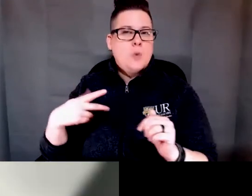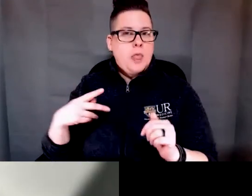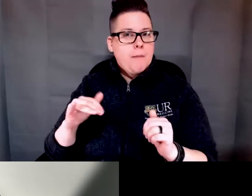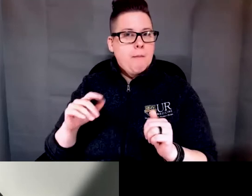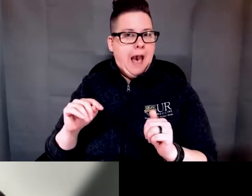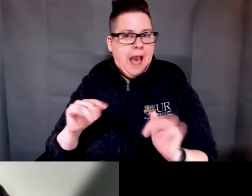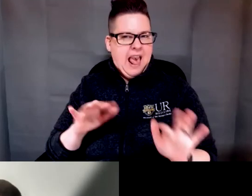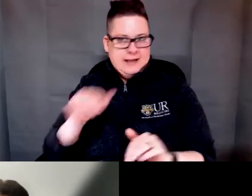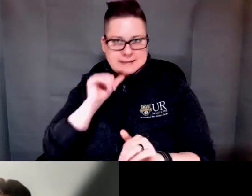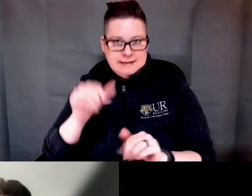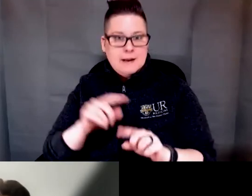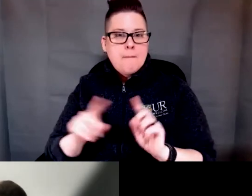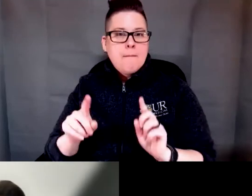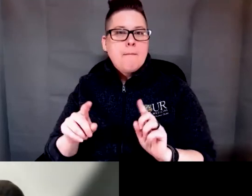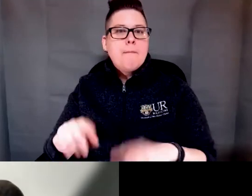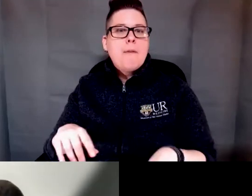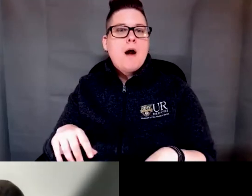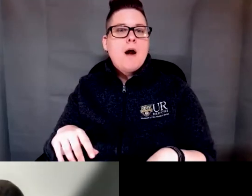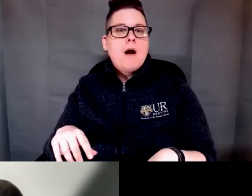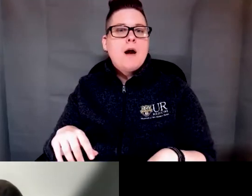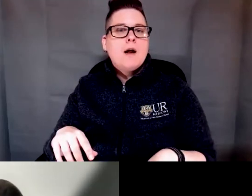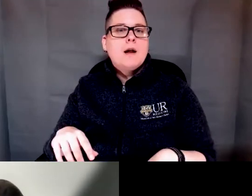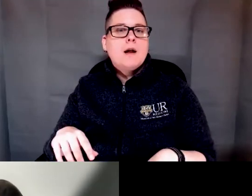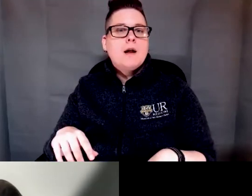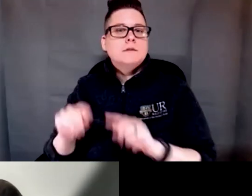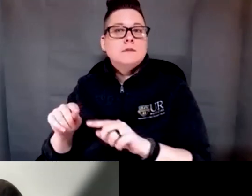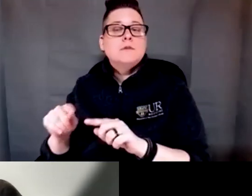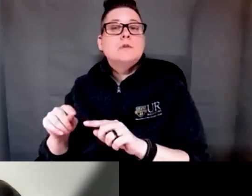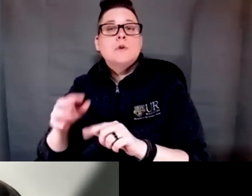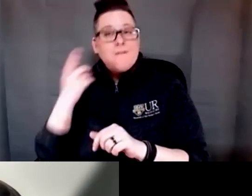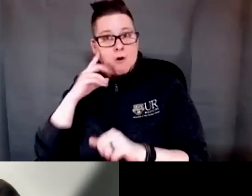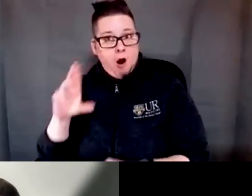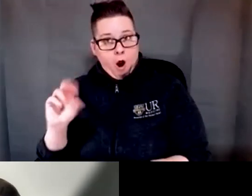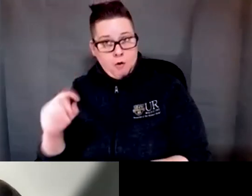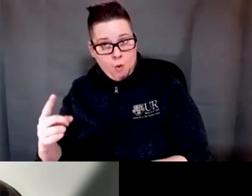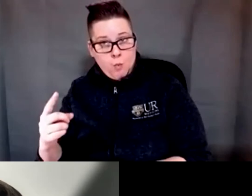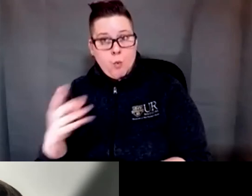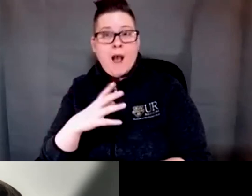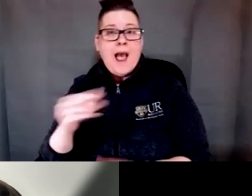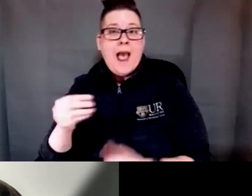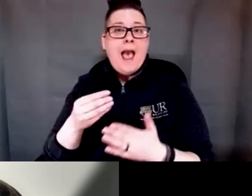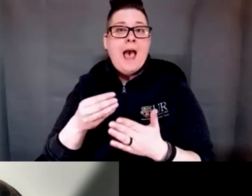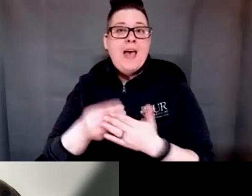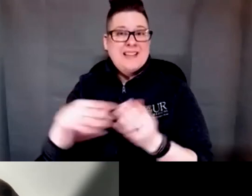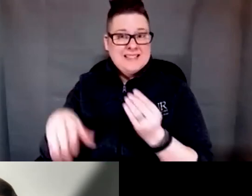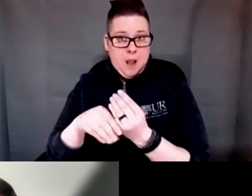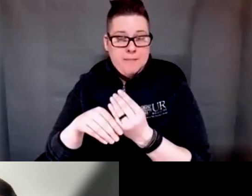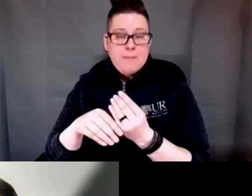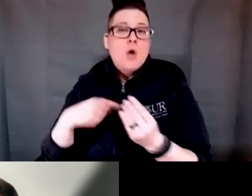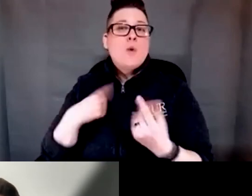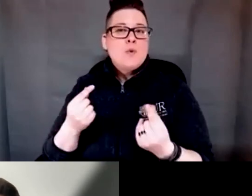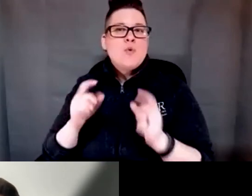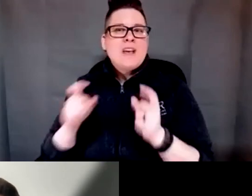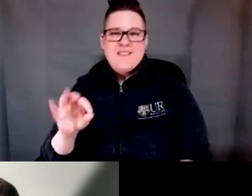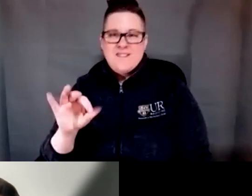but we've done subsequently both in the R01 and also in supplement we're doing is that we've given them Fitbits and so